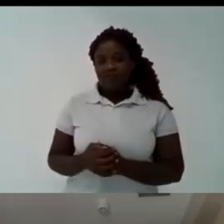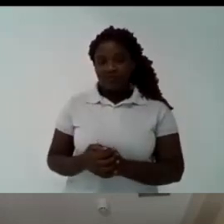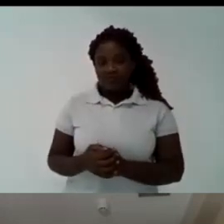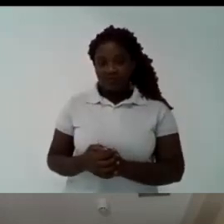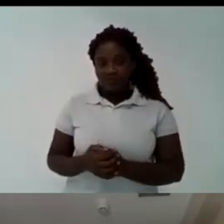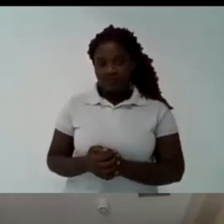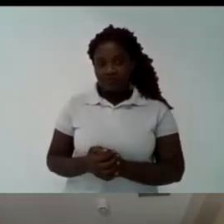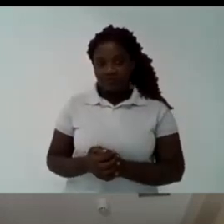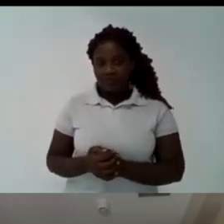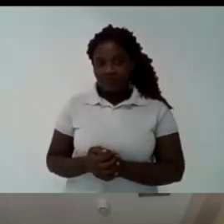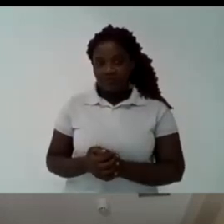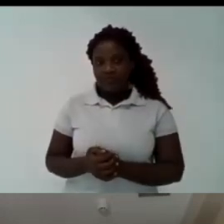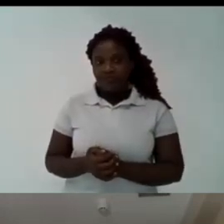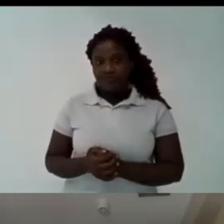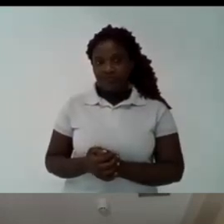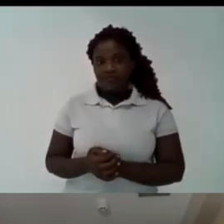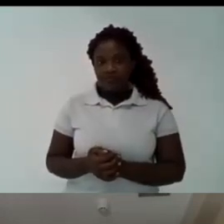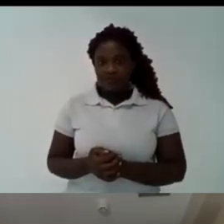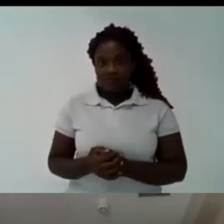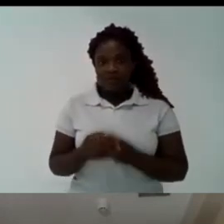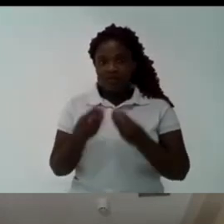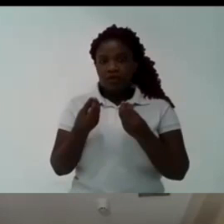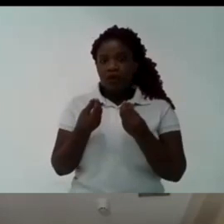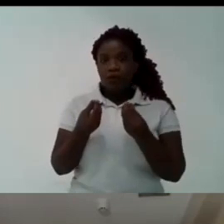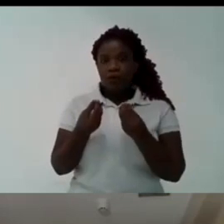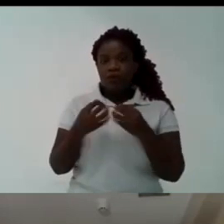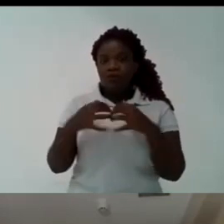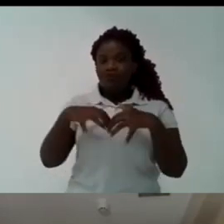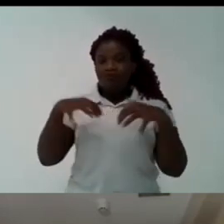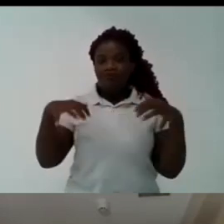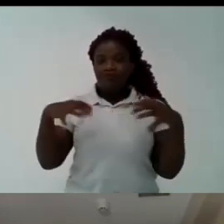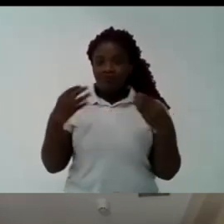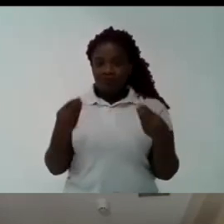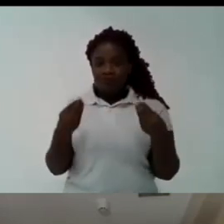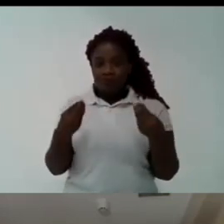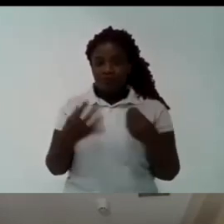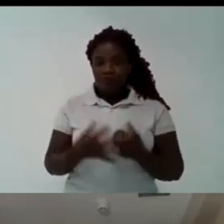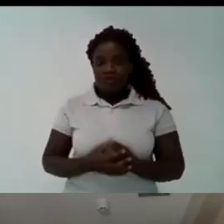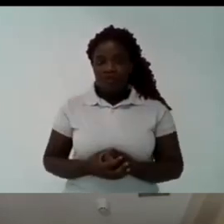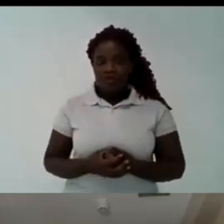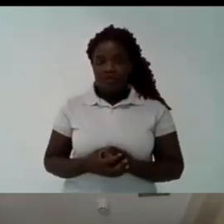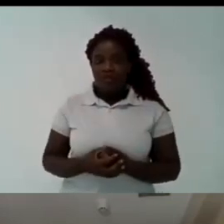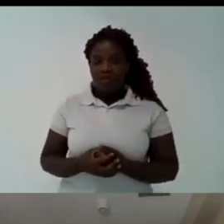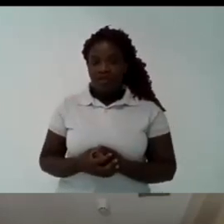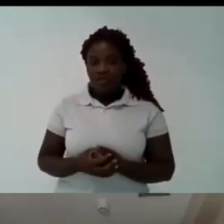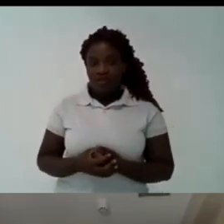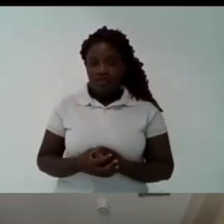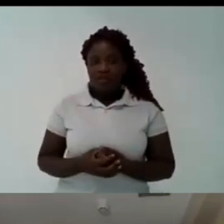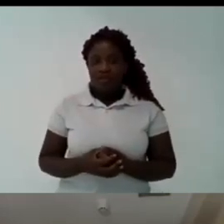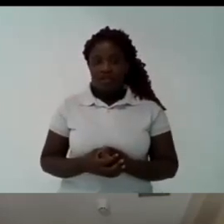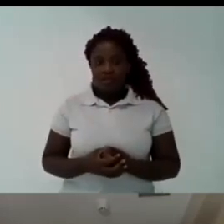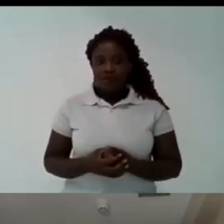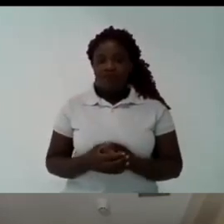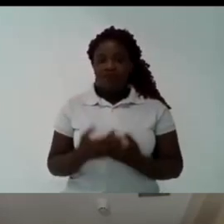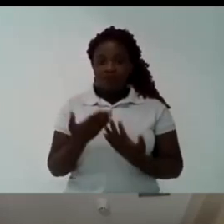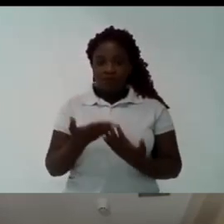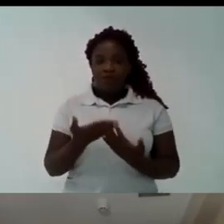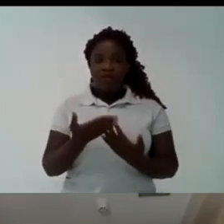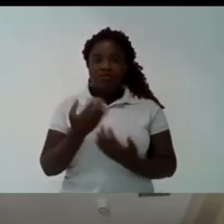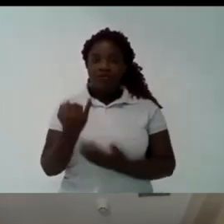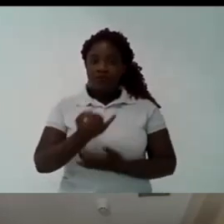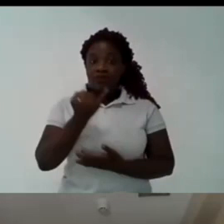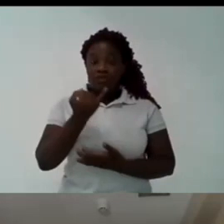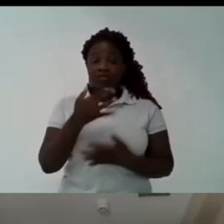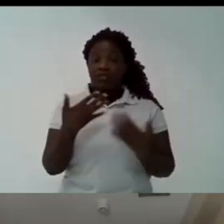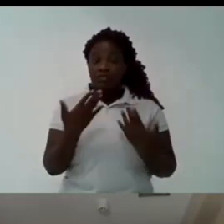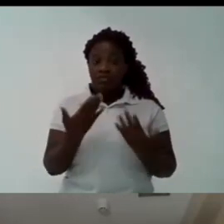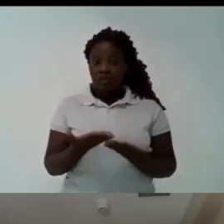have this commitment but but it is important uh to highlight that uh